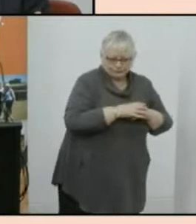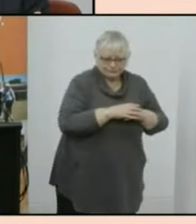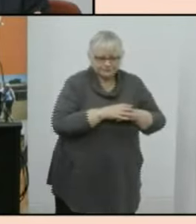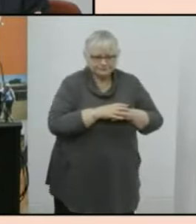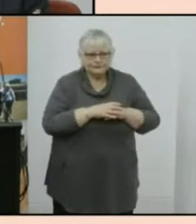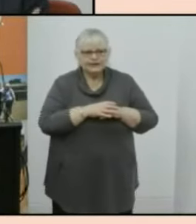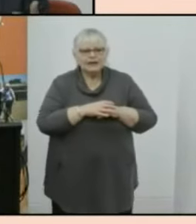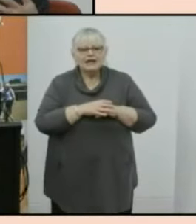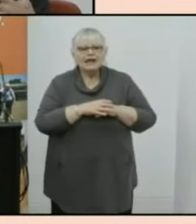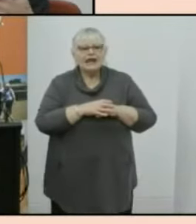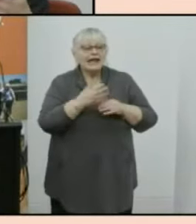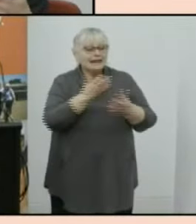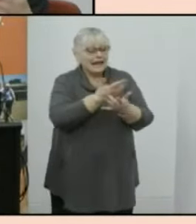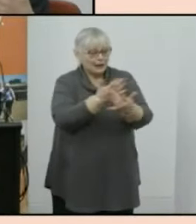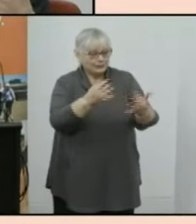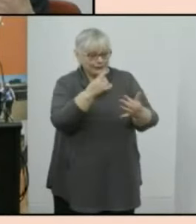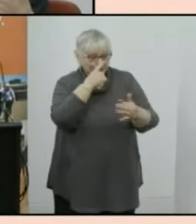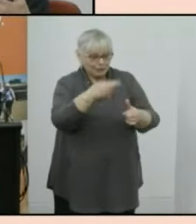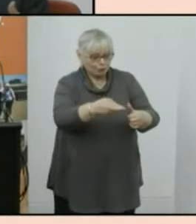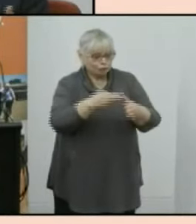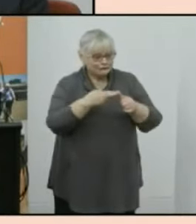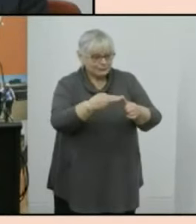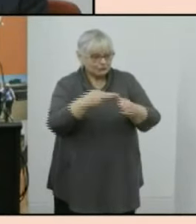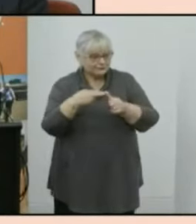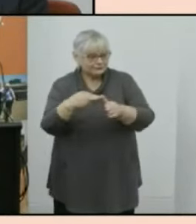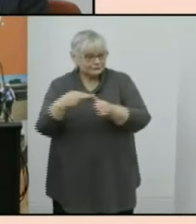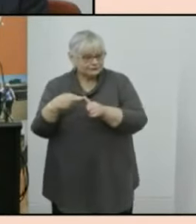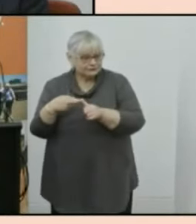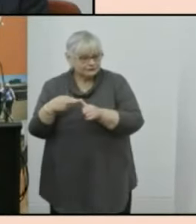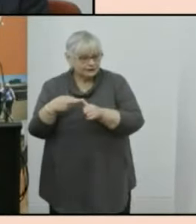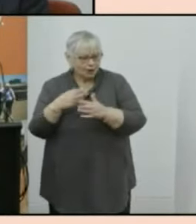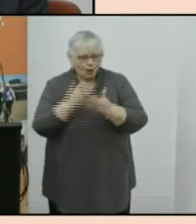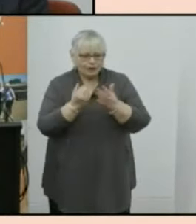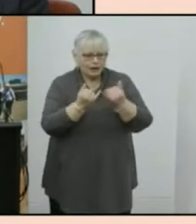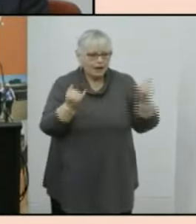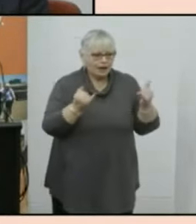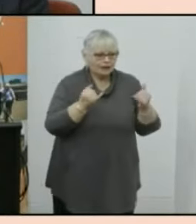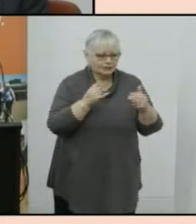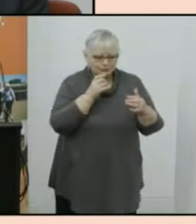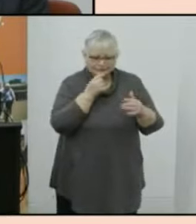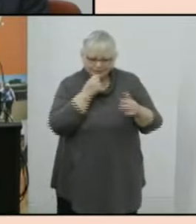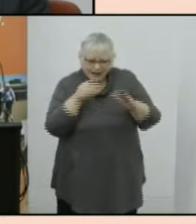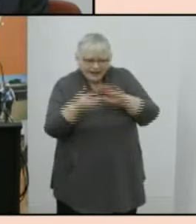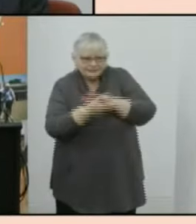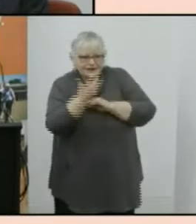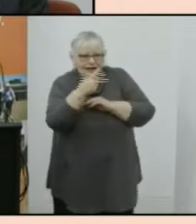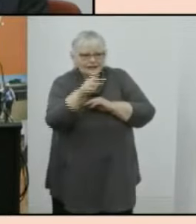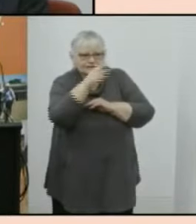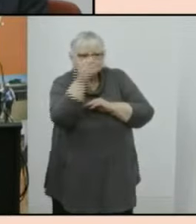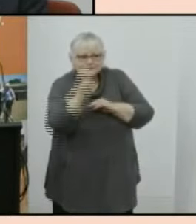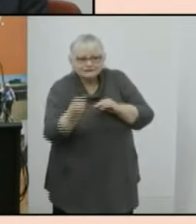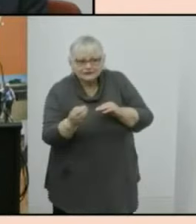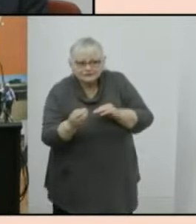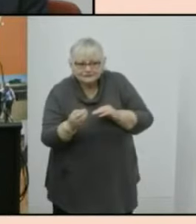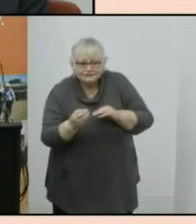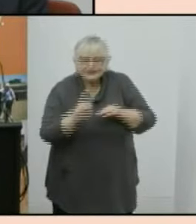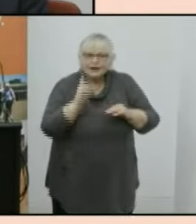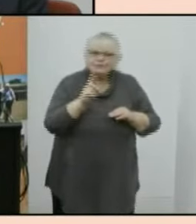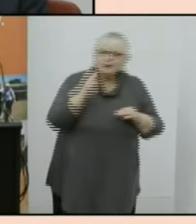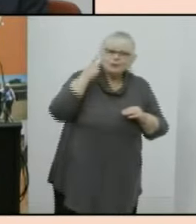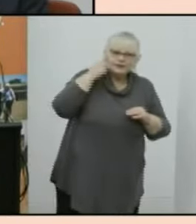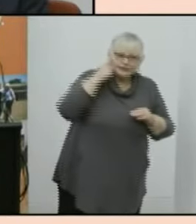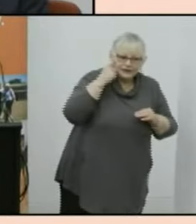on the response rate uh we got a risk we got an online response rate of just under 80 percent but we think that um